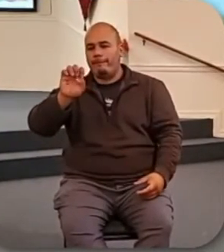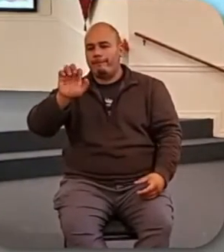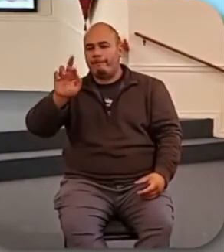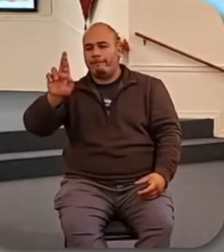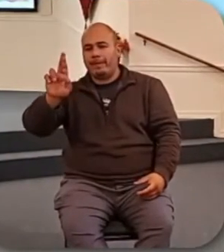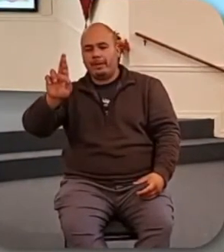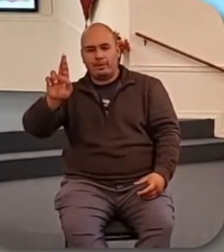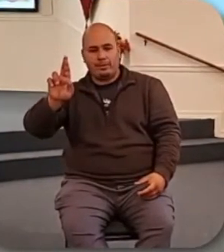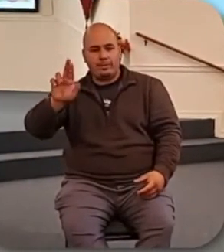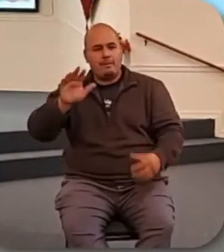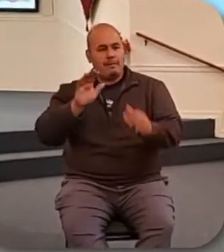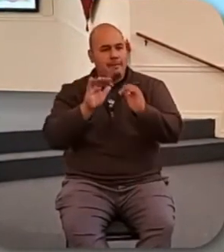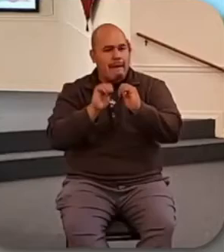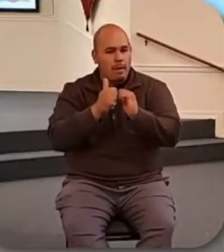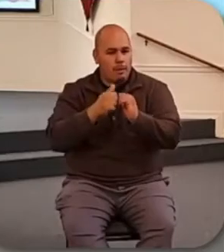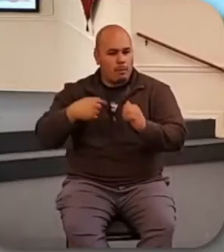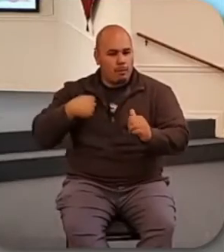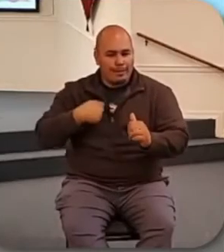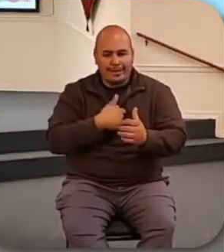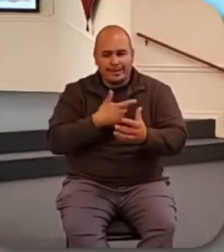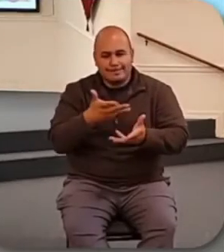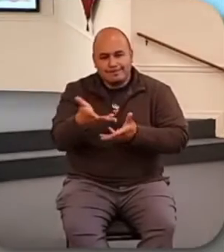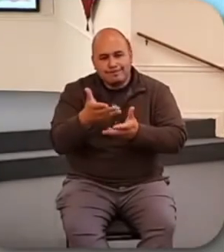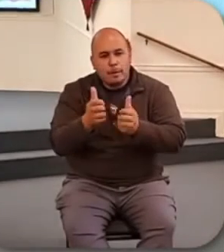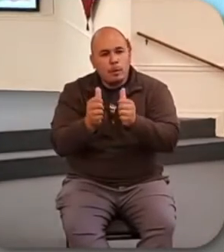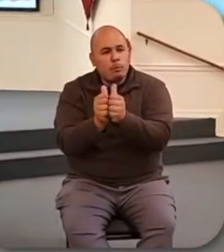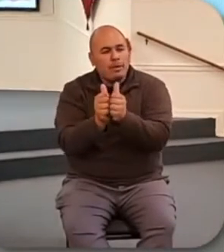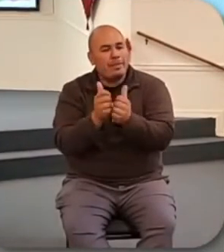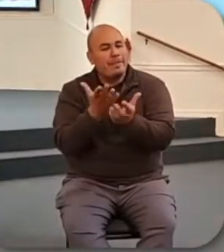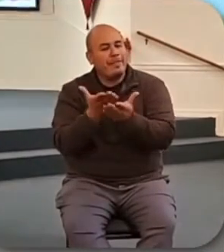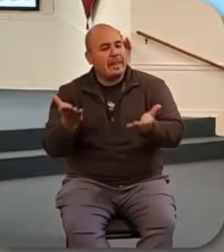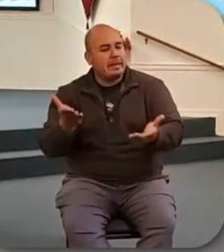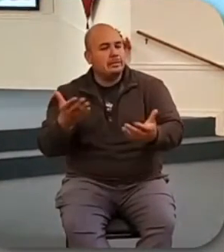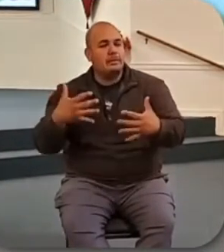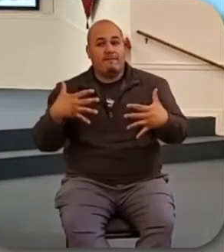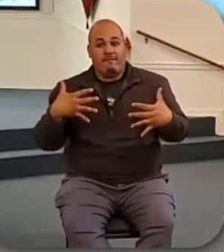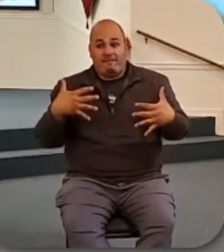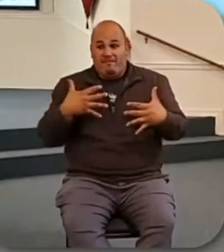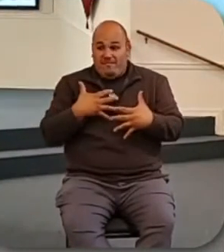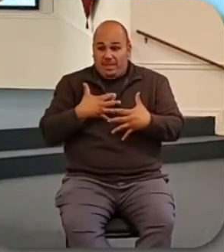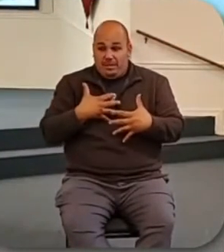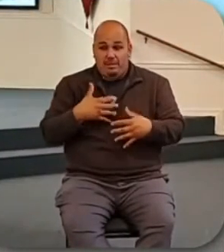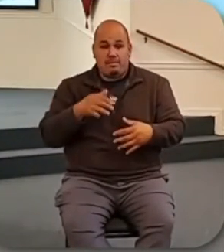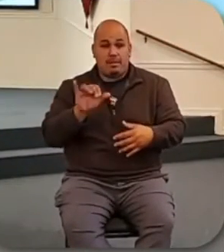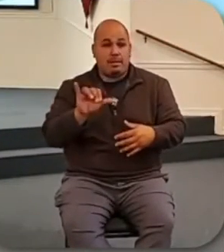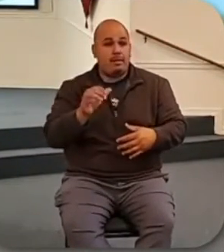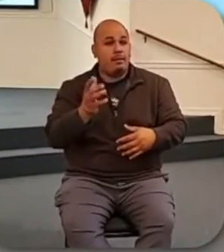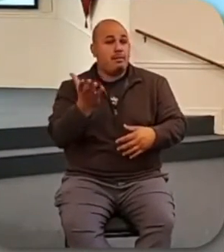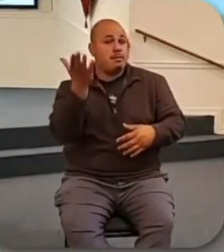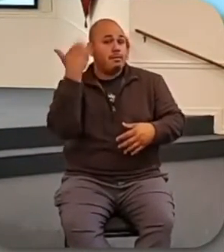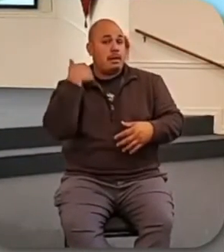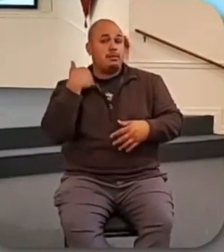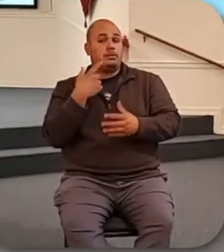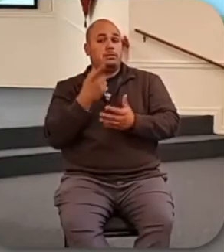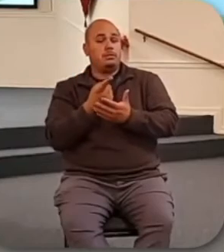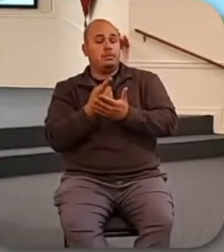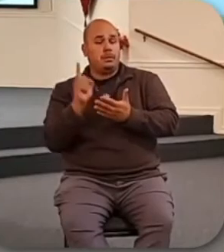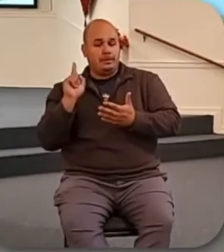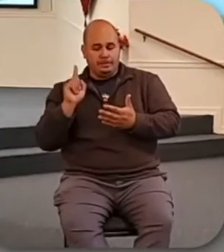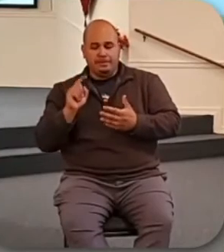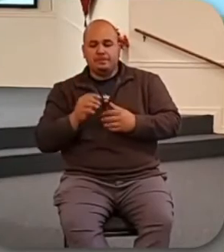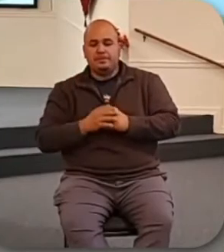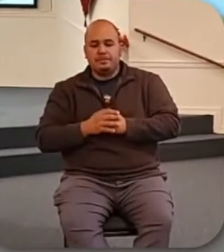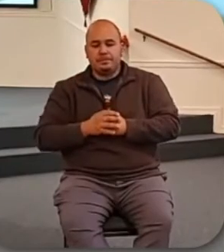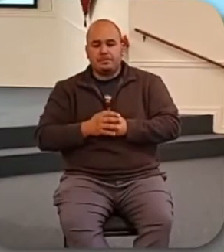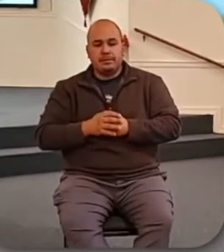how to deal with our fear of genuinely scary things in life like from last week our fear of sin and today our